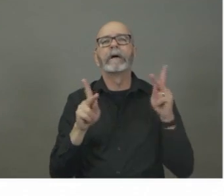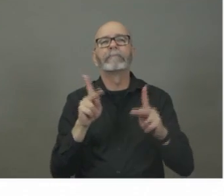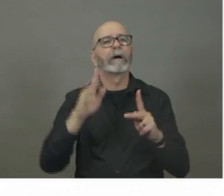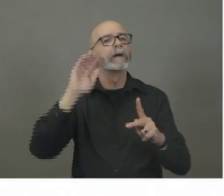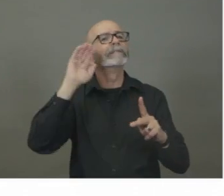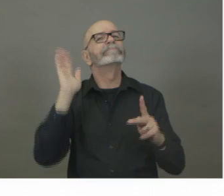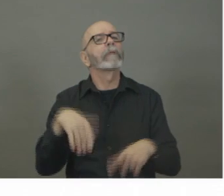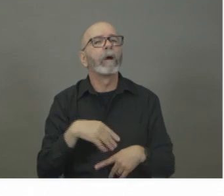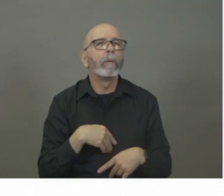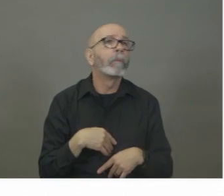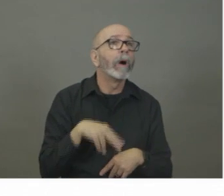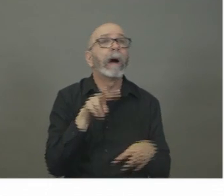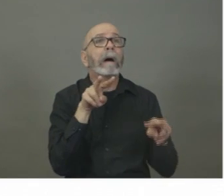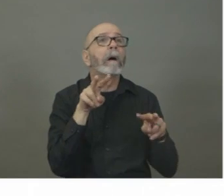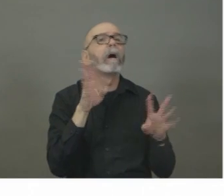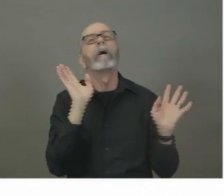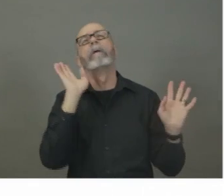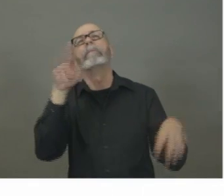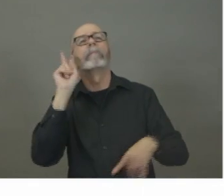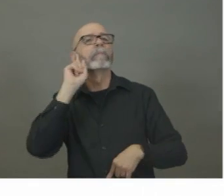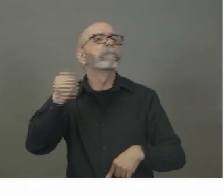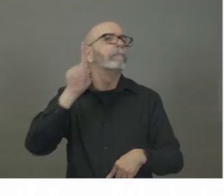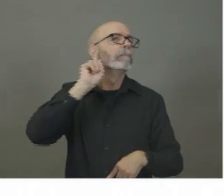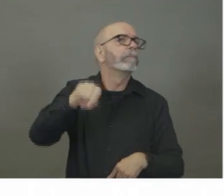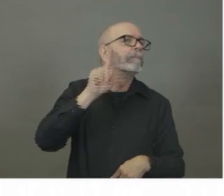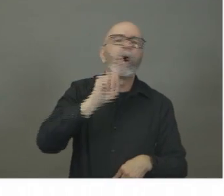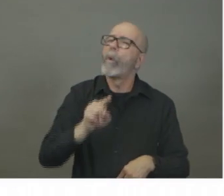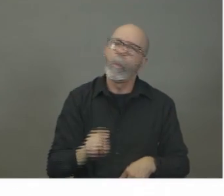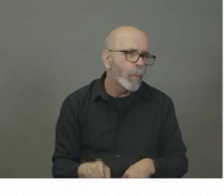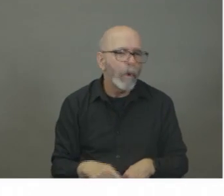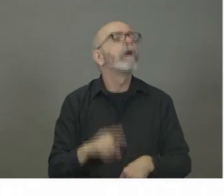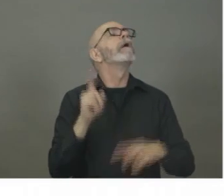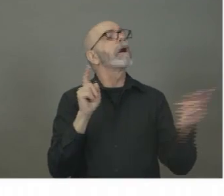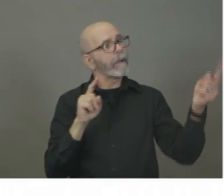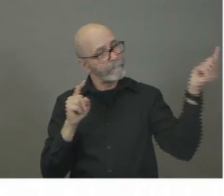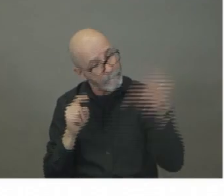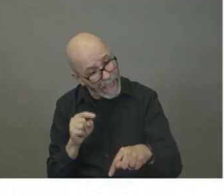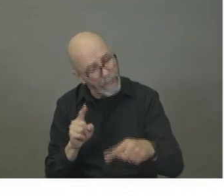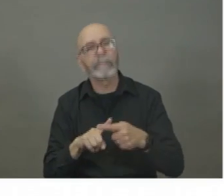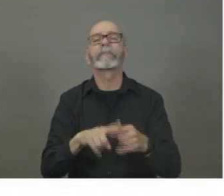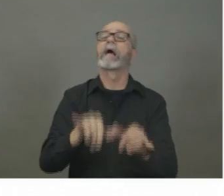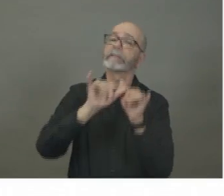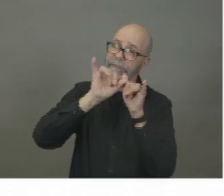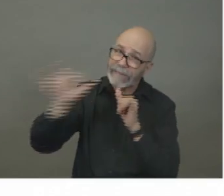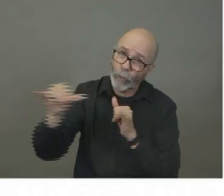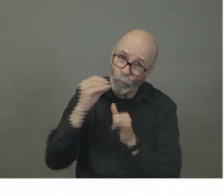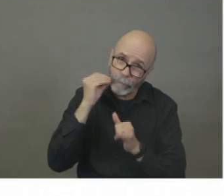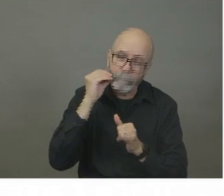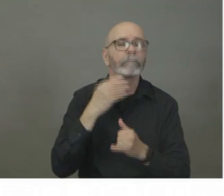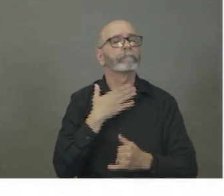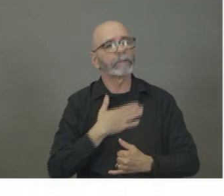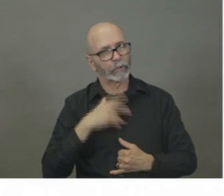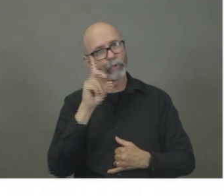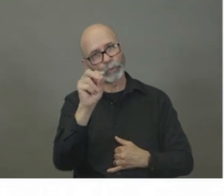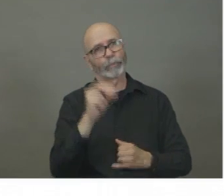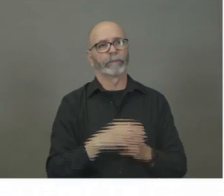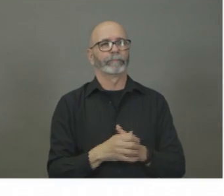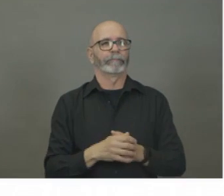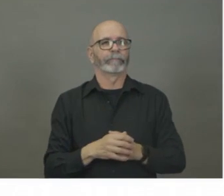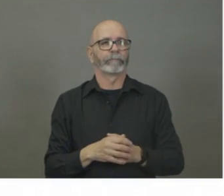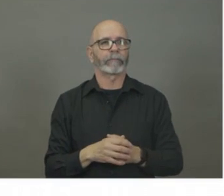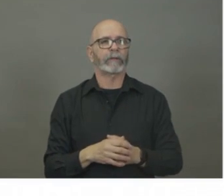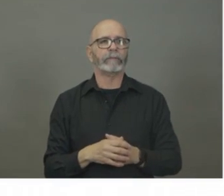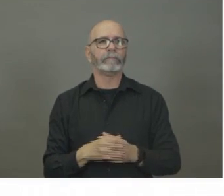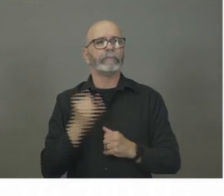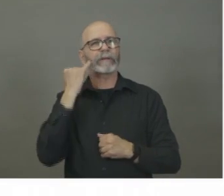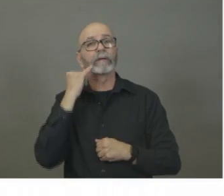sector, to follow these protocols. You mentioned that you were asking people or events that would have 150 people